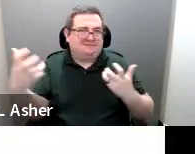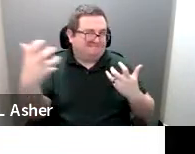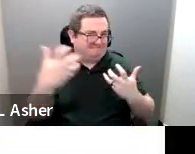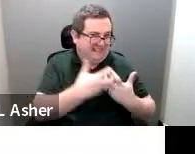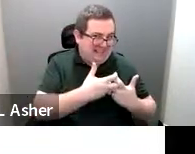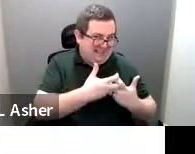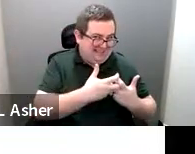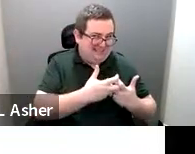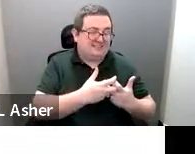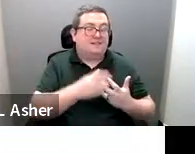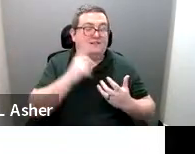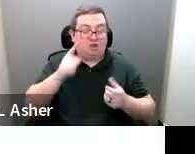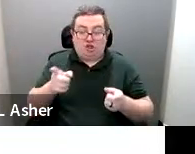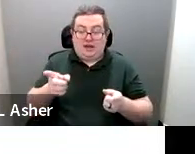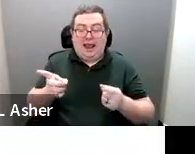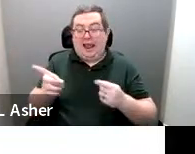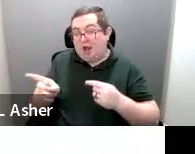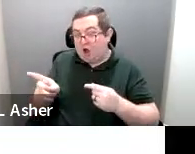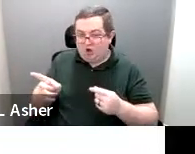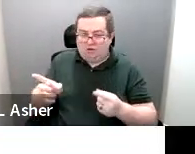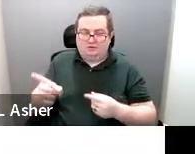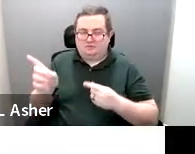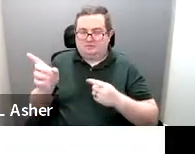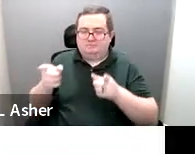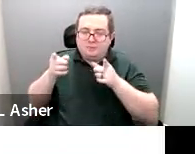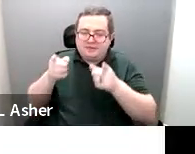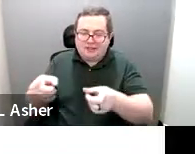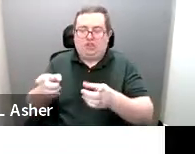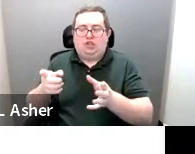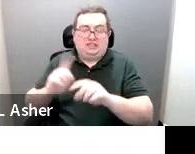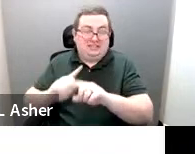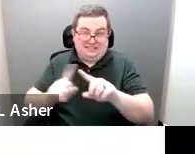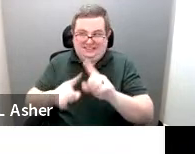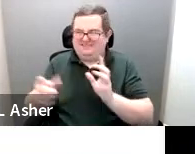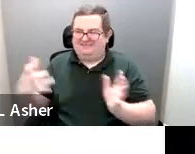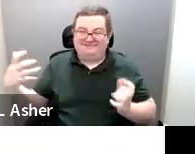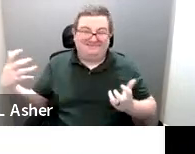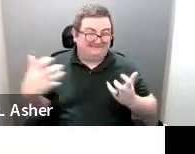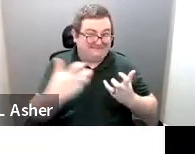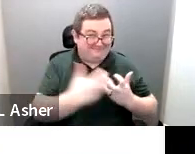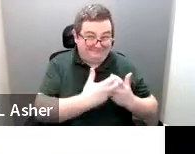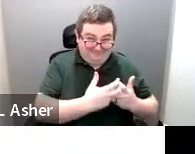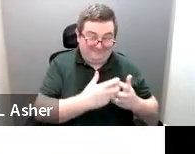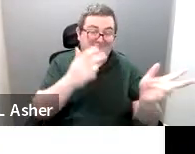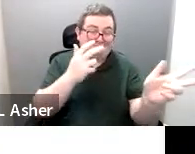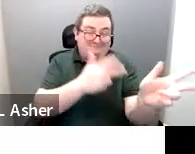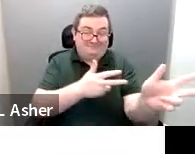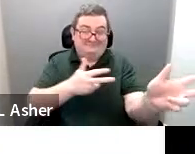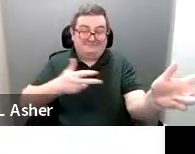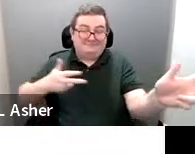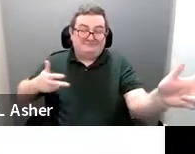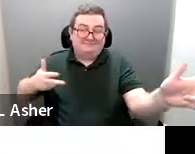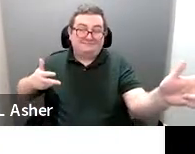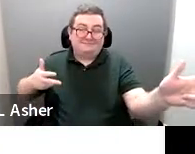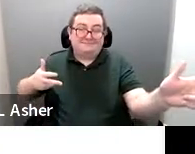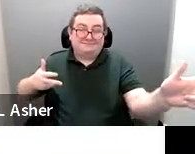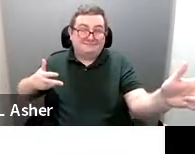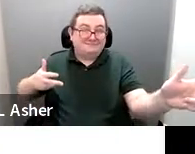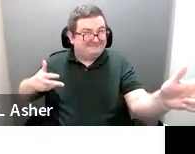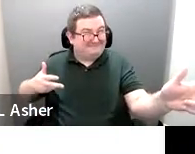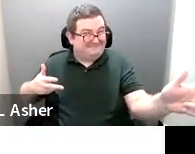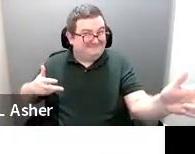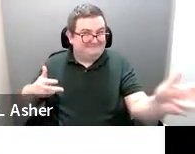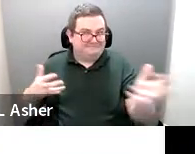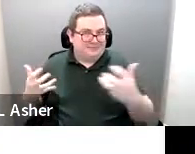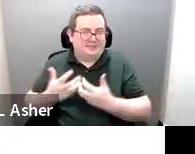angled parking, perpendicular parking is going to also apply to parallel parking. This is